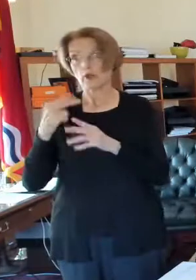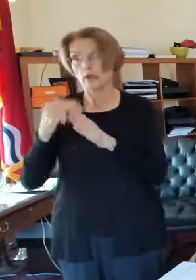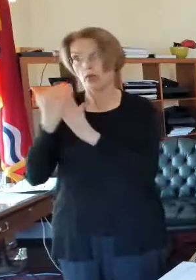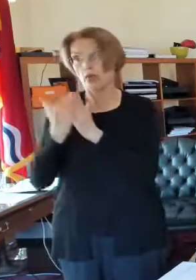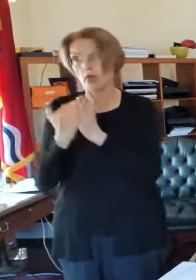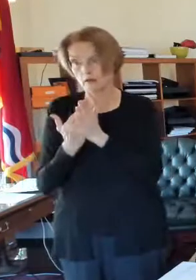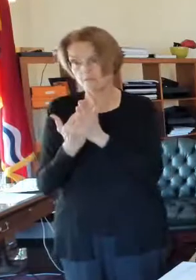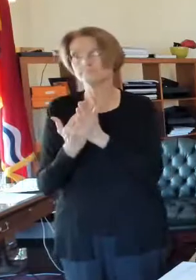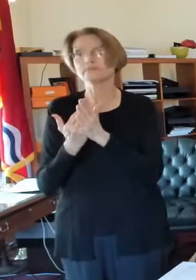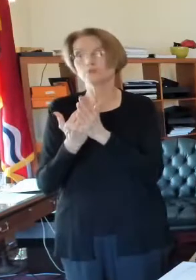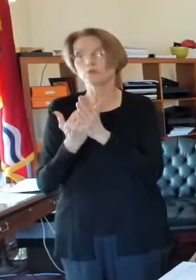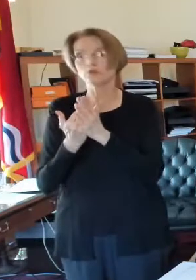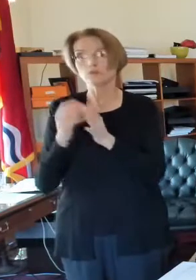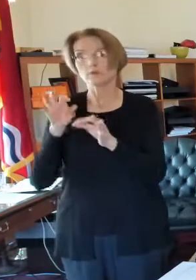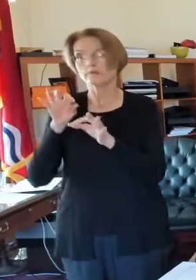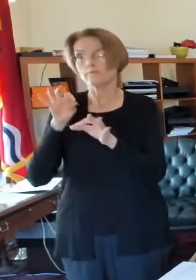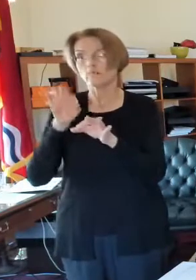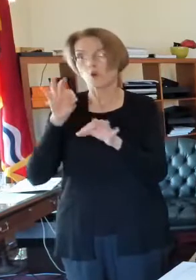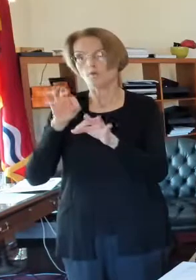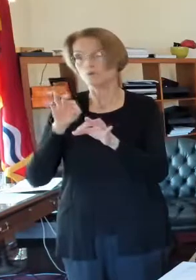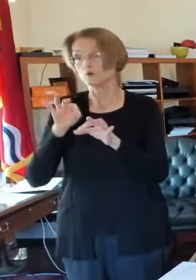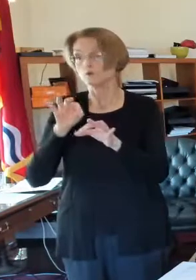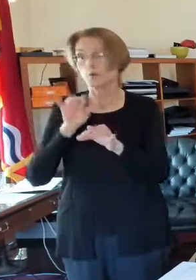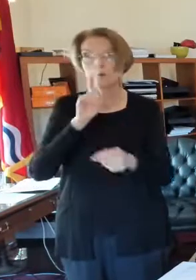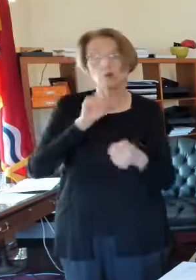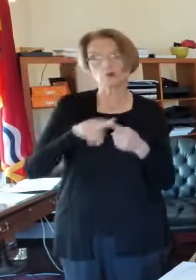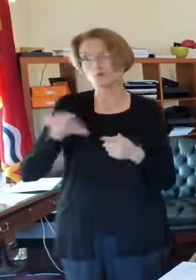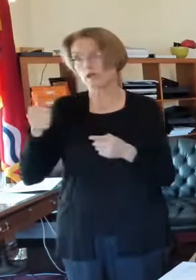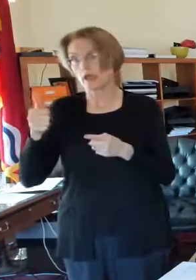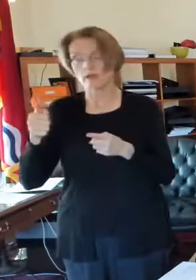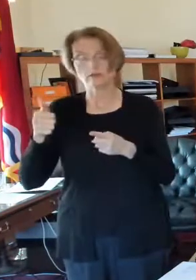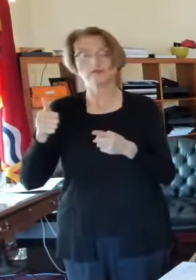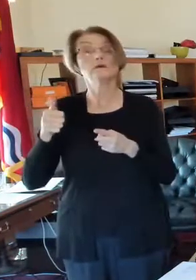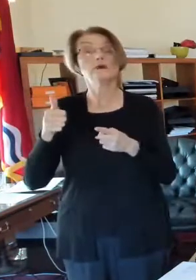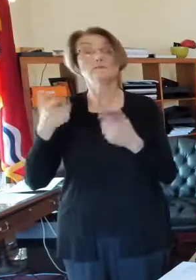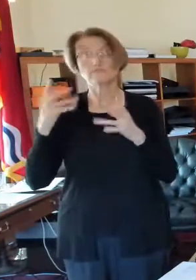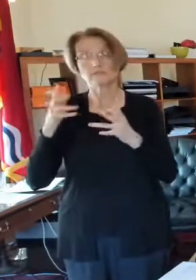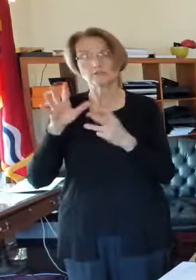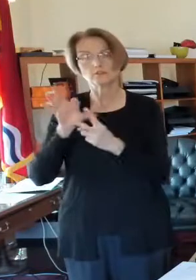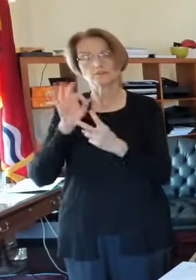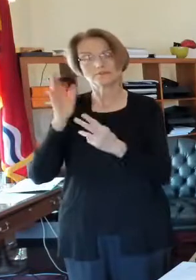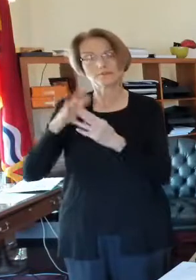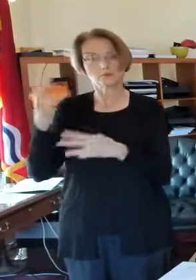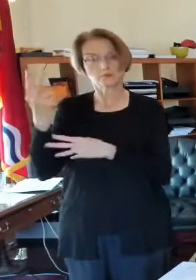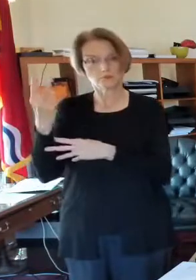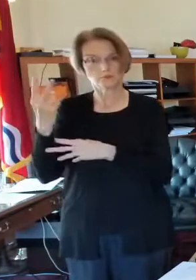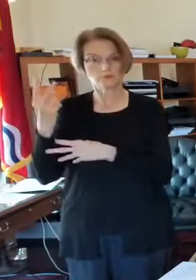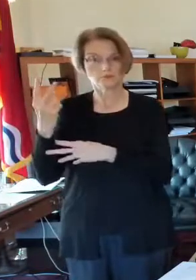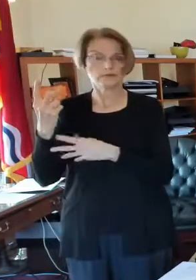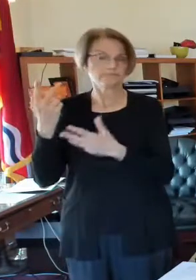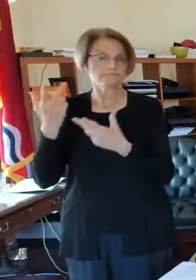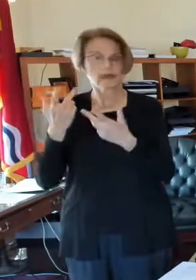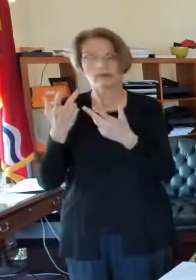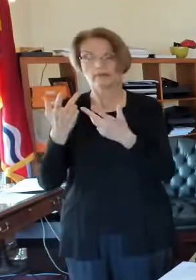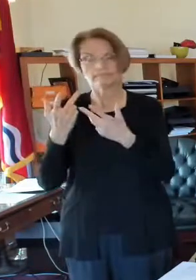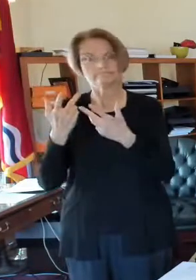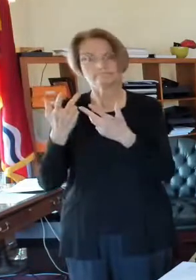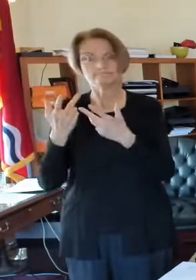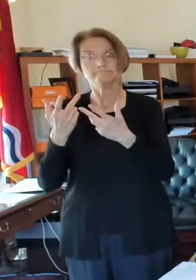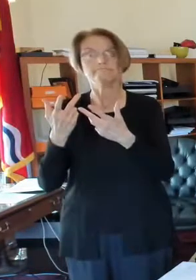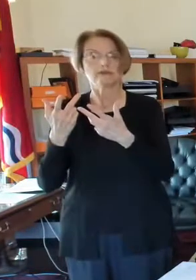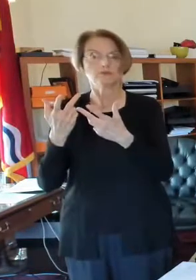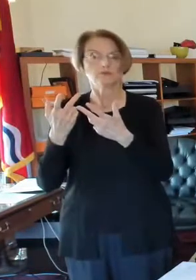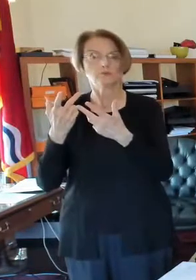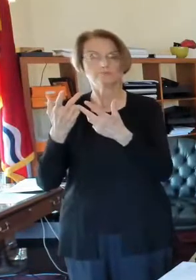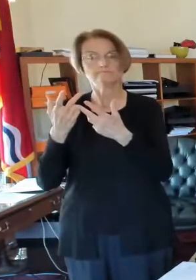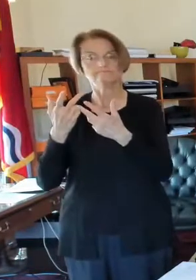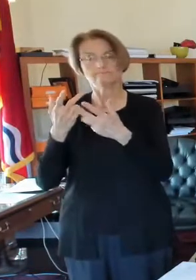a runoff. Also, you will not know whether the person is a Democrat or Republican because that will not be on the ballot. mean, they might tell you that, but not